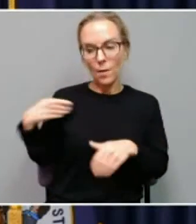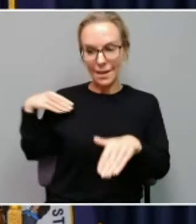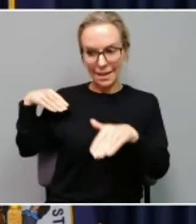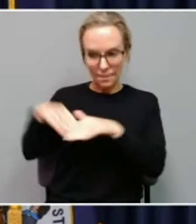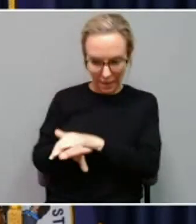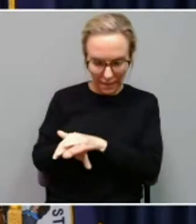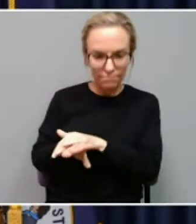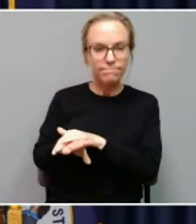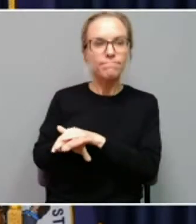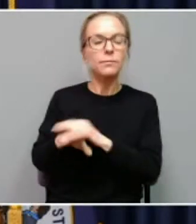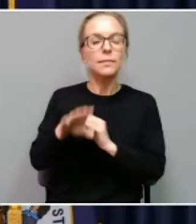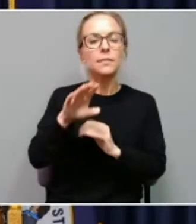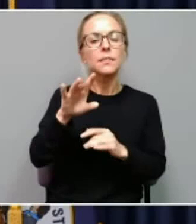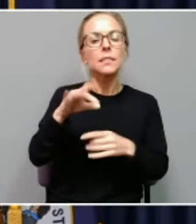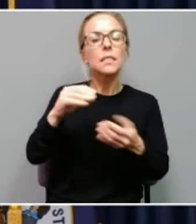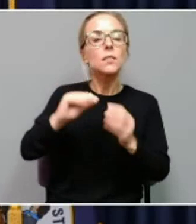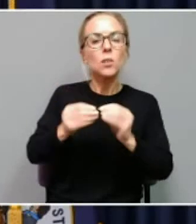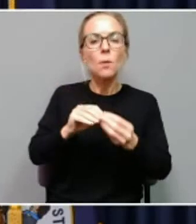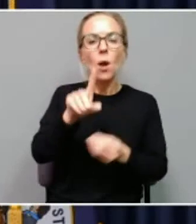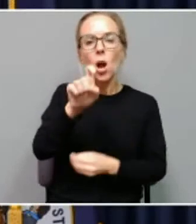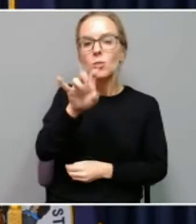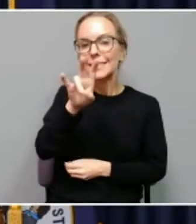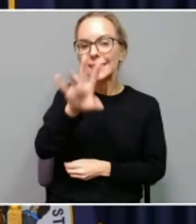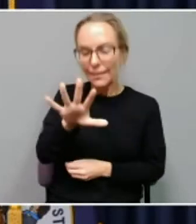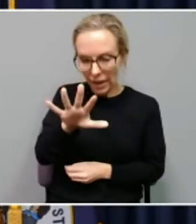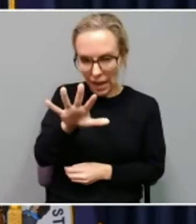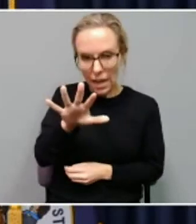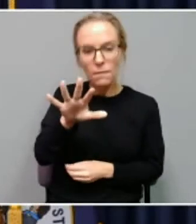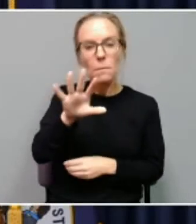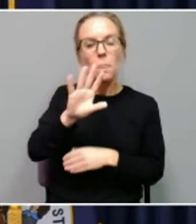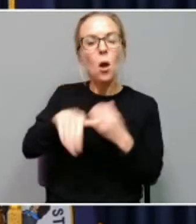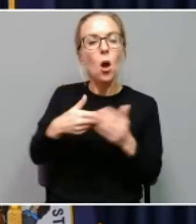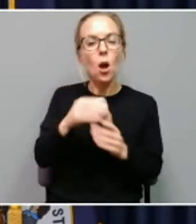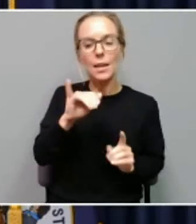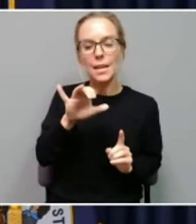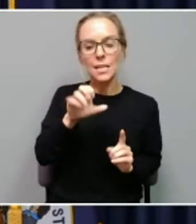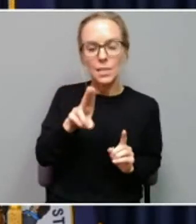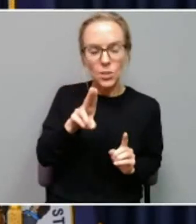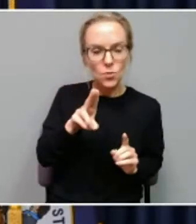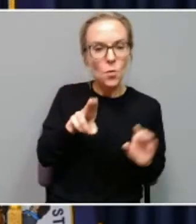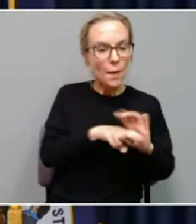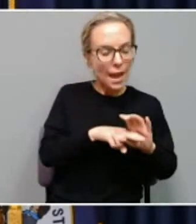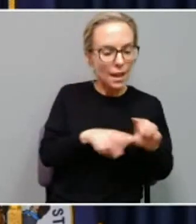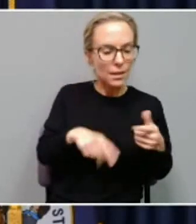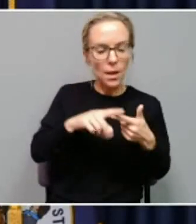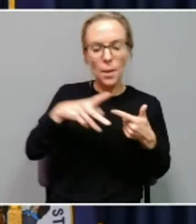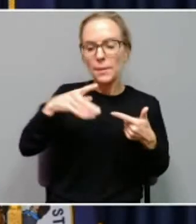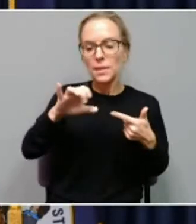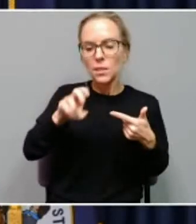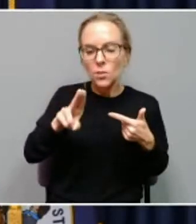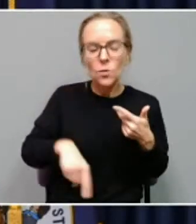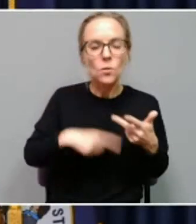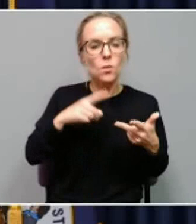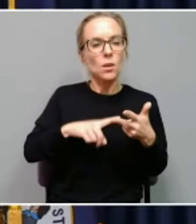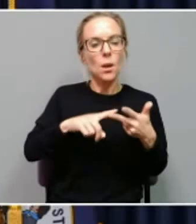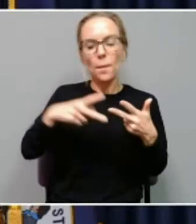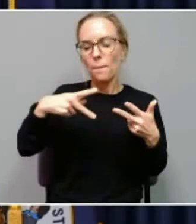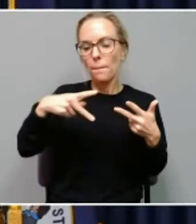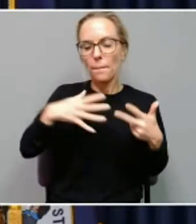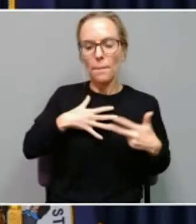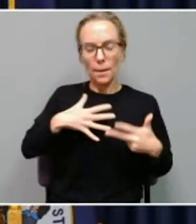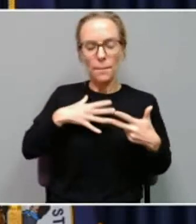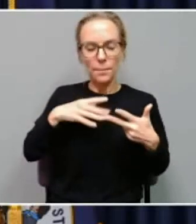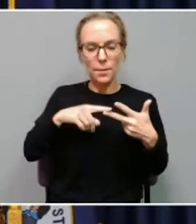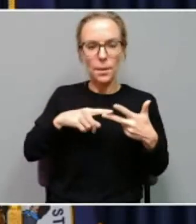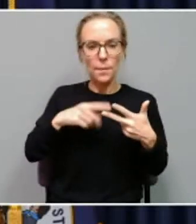census of 175. All of our ICU beds, our PCU beds, our telemetry beds, our med-surg beds